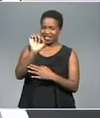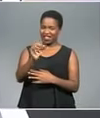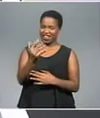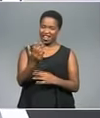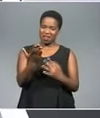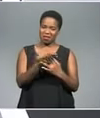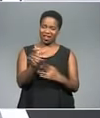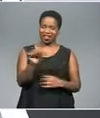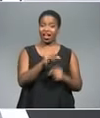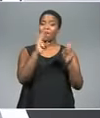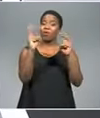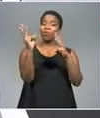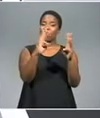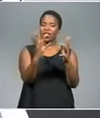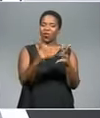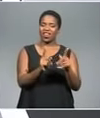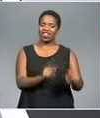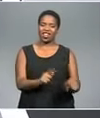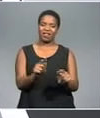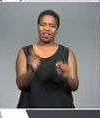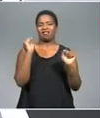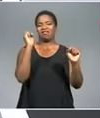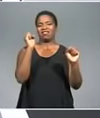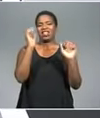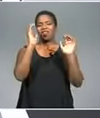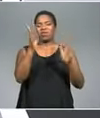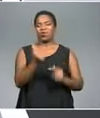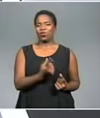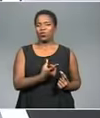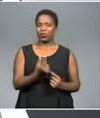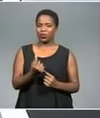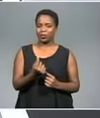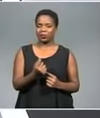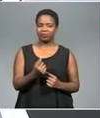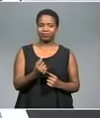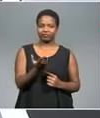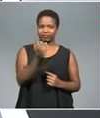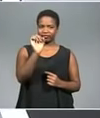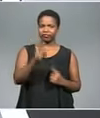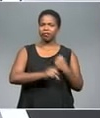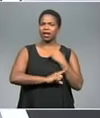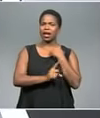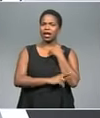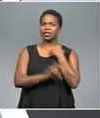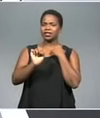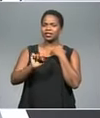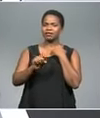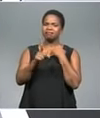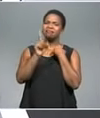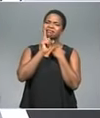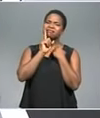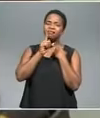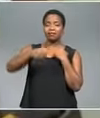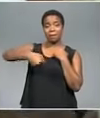After the break, we go to Luis Fernandez at our Weather Center for Live Weather Report. There he is. And then, listen to this one.